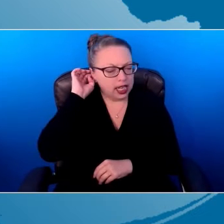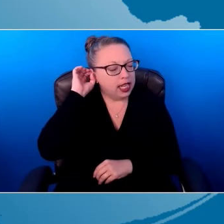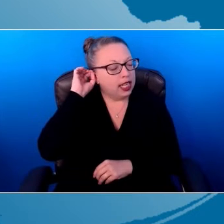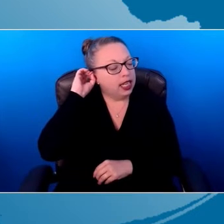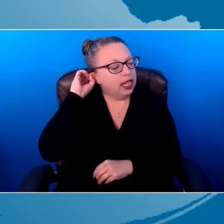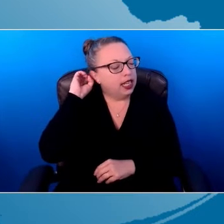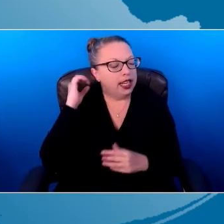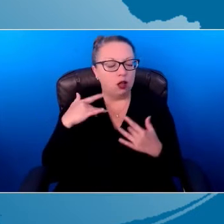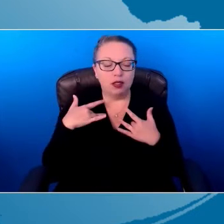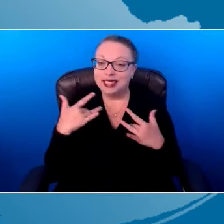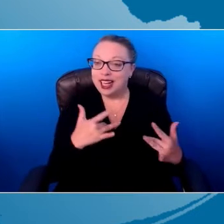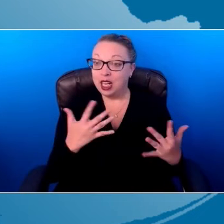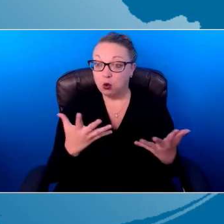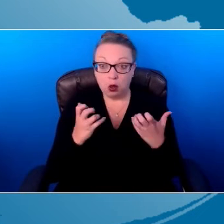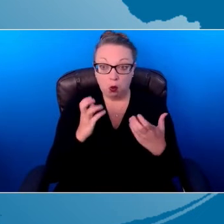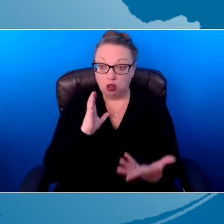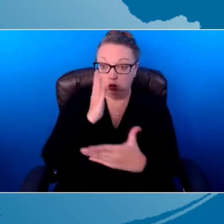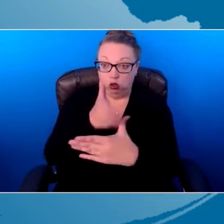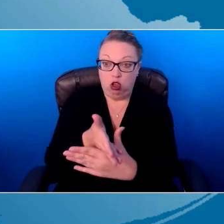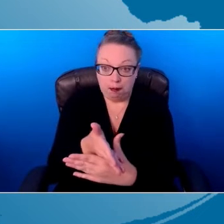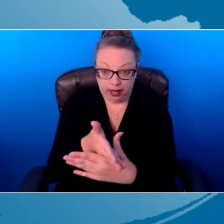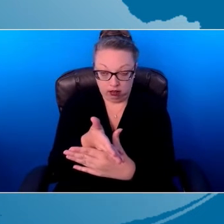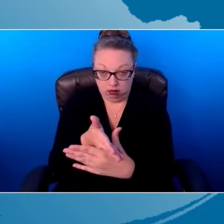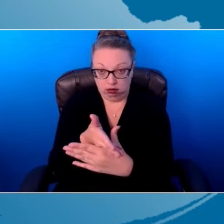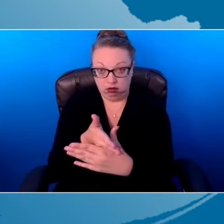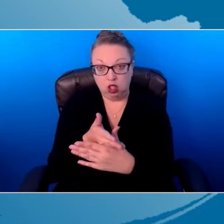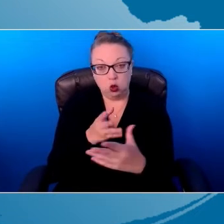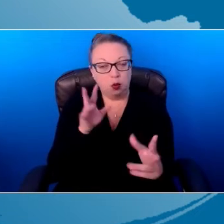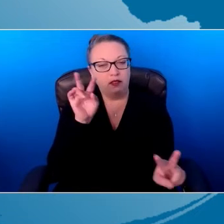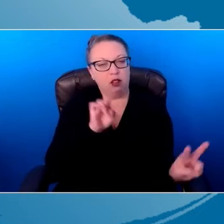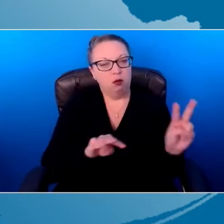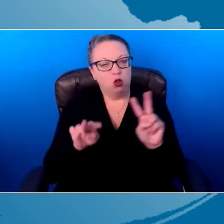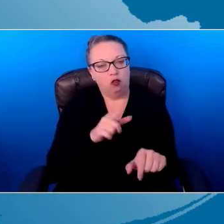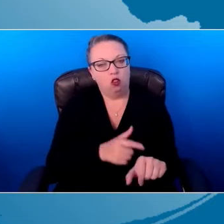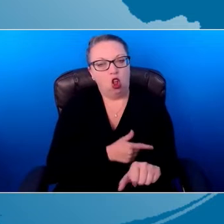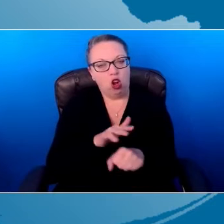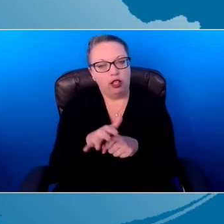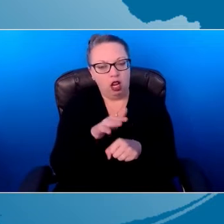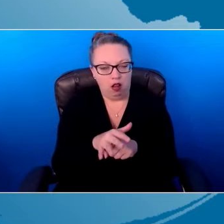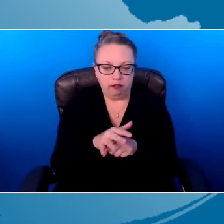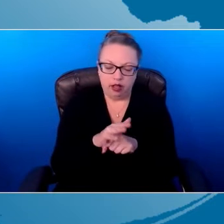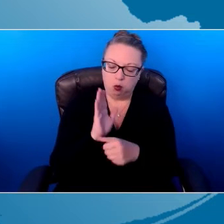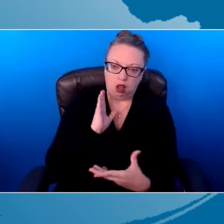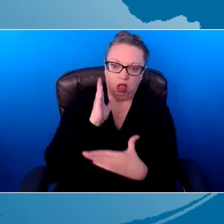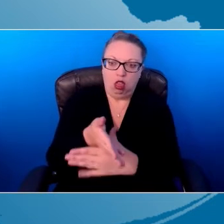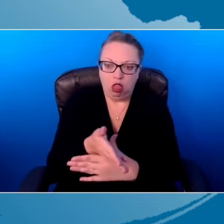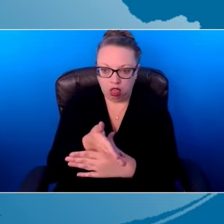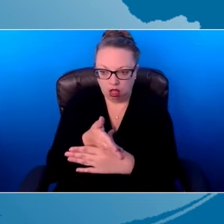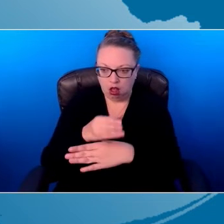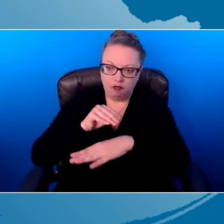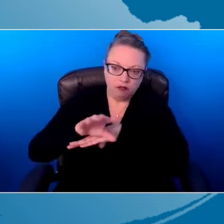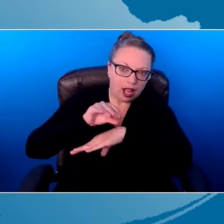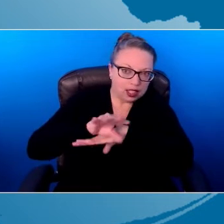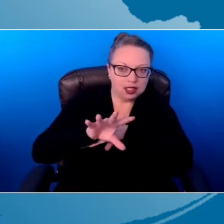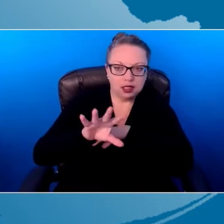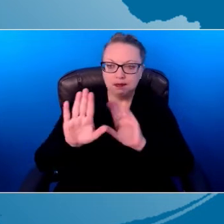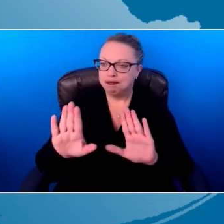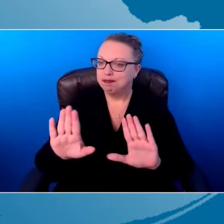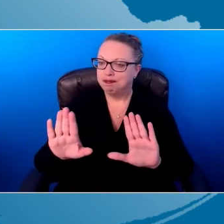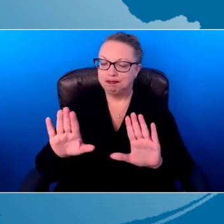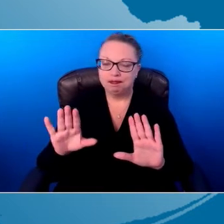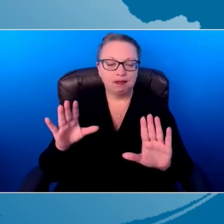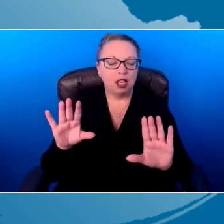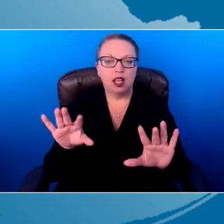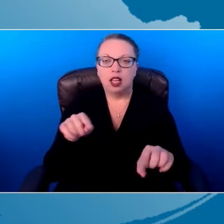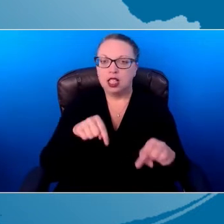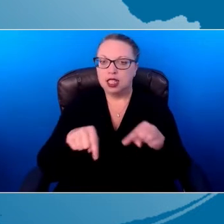observe long enough to develop our ideas for what's going on, and then we jump in with advice or suggestions. We want to step back, hold